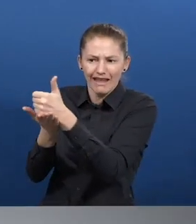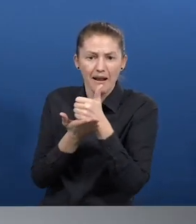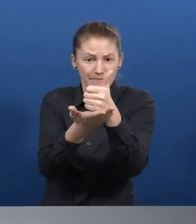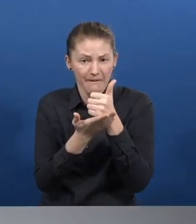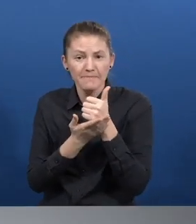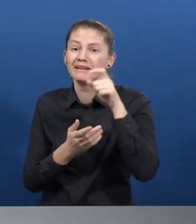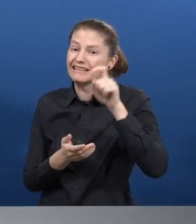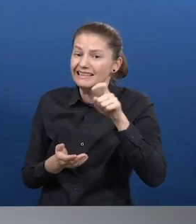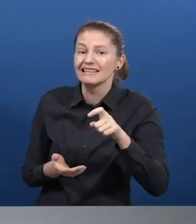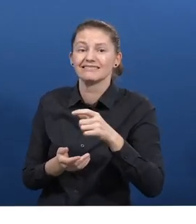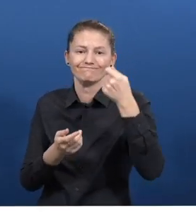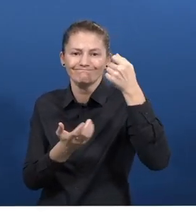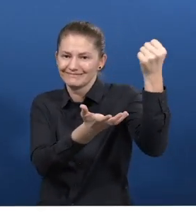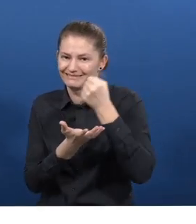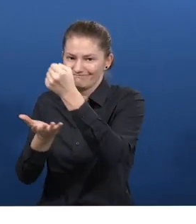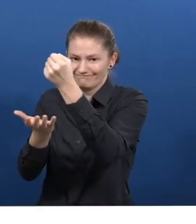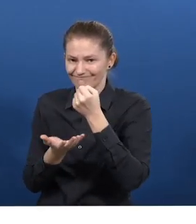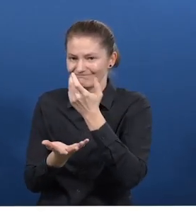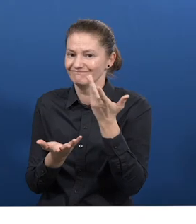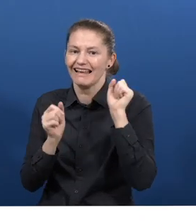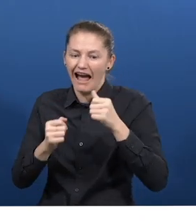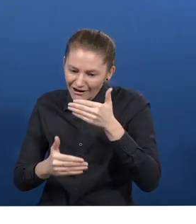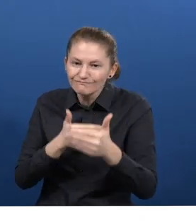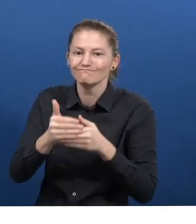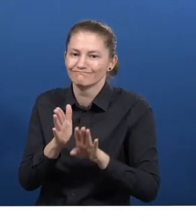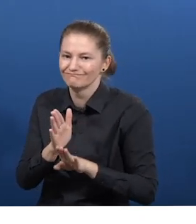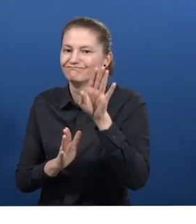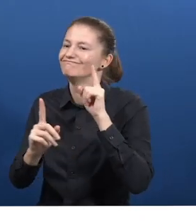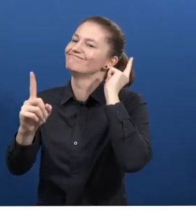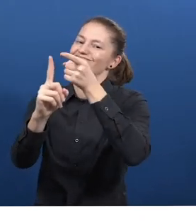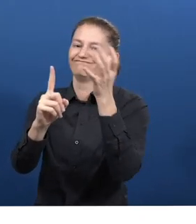and achieve our goals. How did this solution help you?